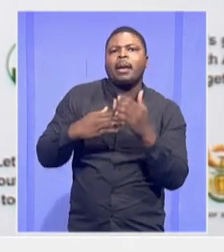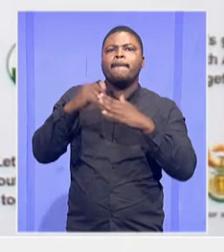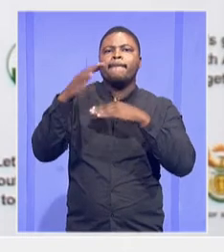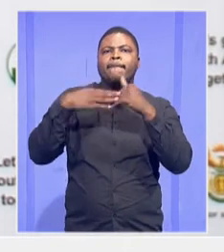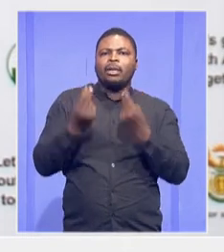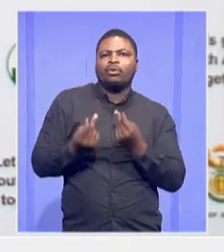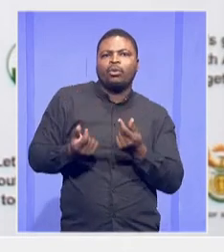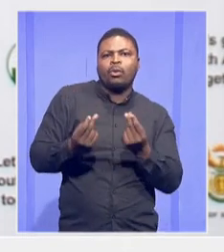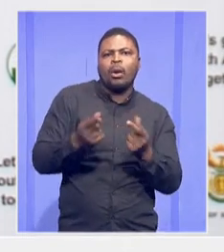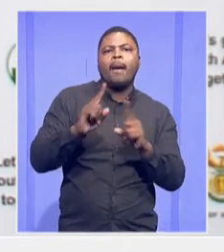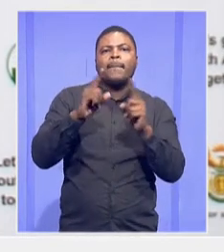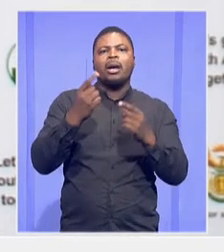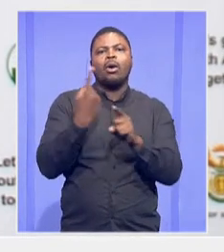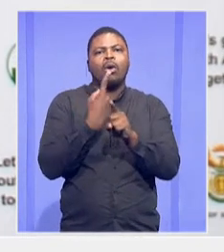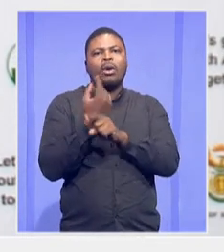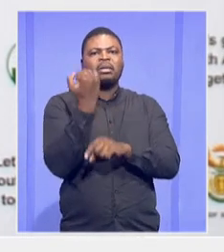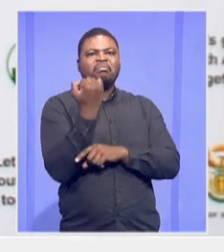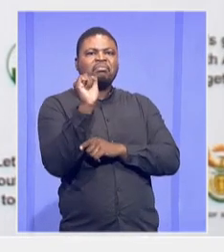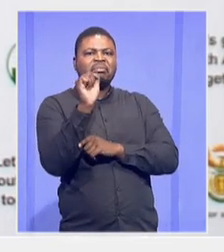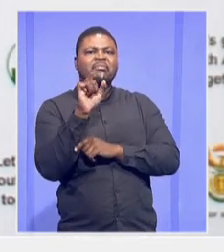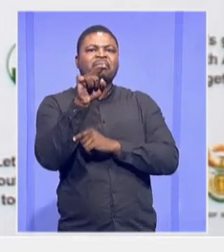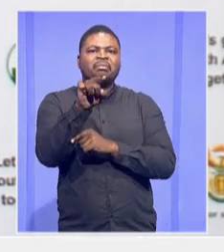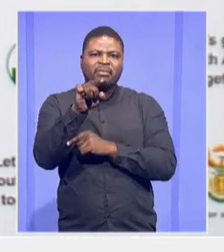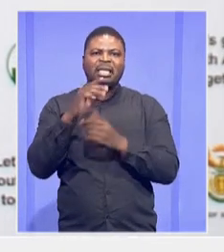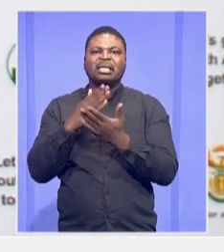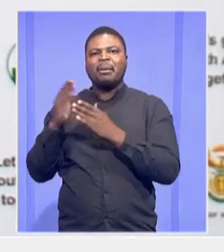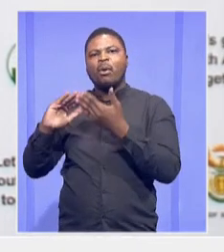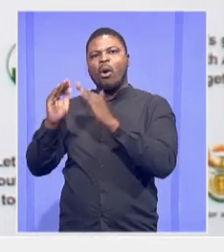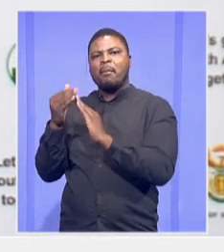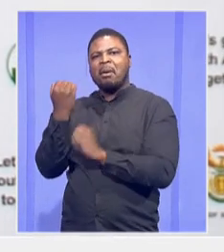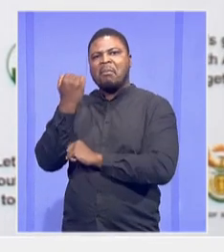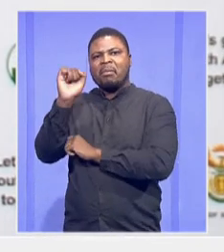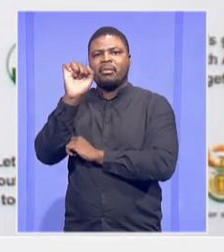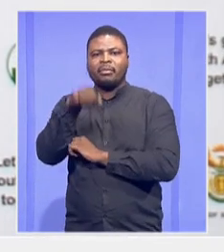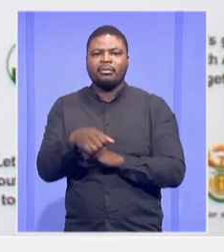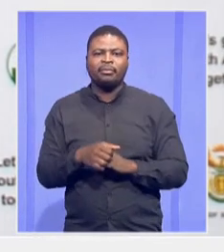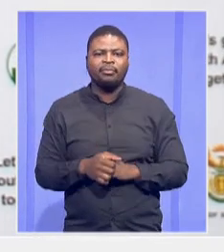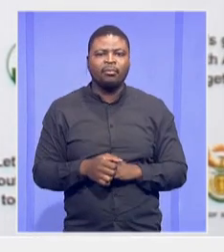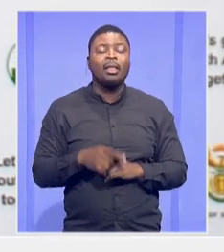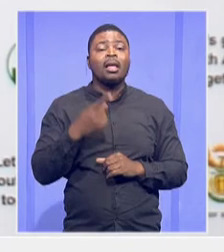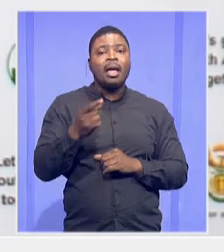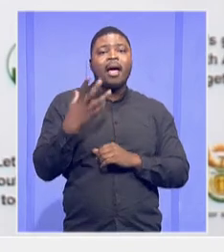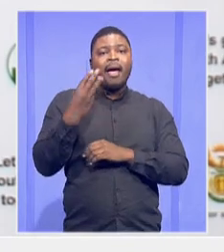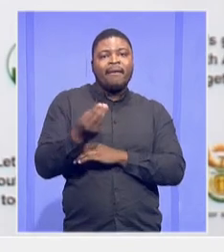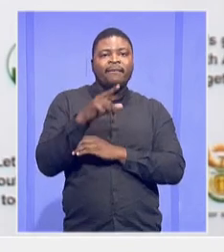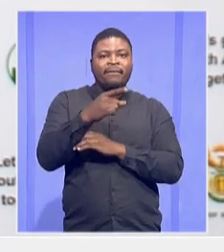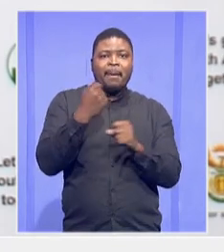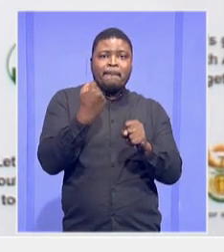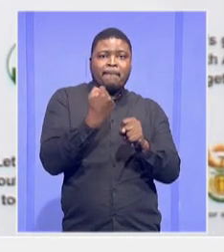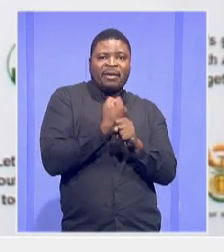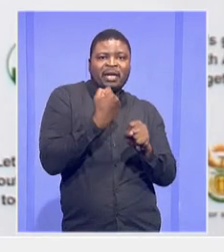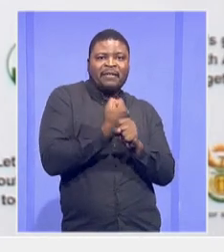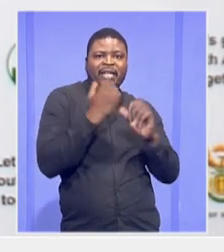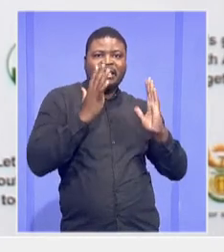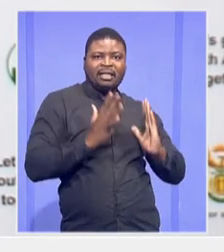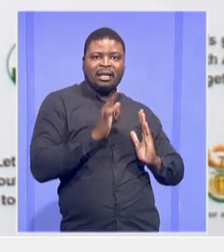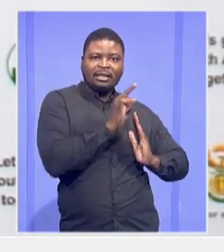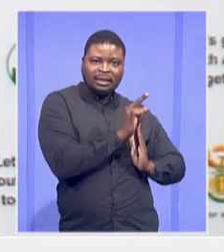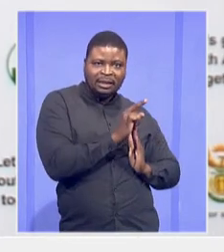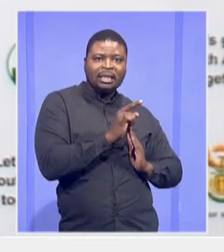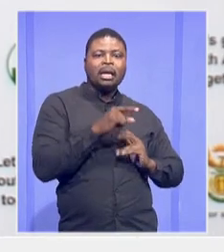Of course, limited capacity of some manufacturers in providing the materials that we have, challenges